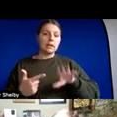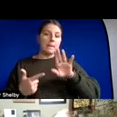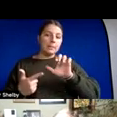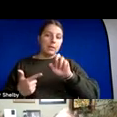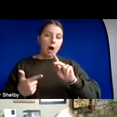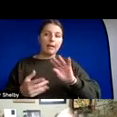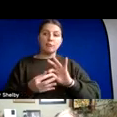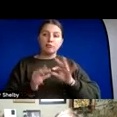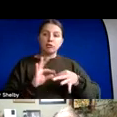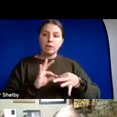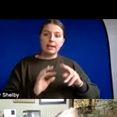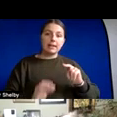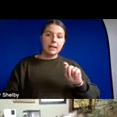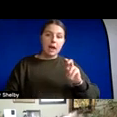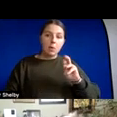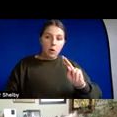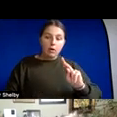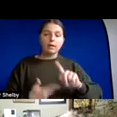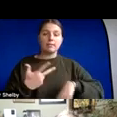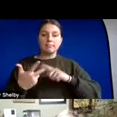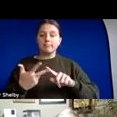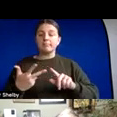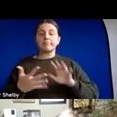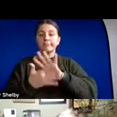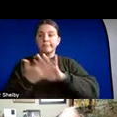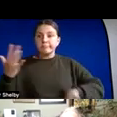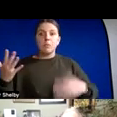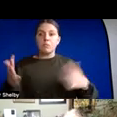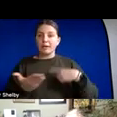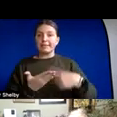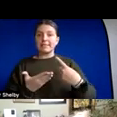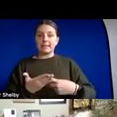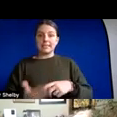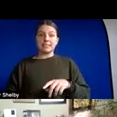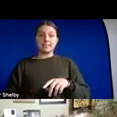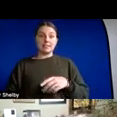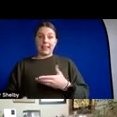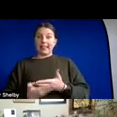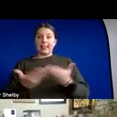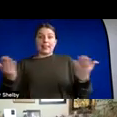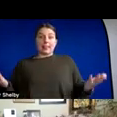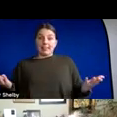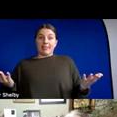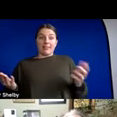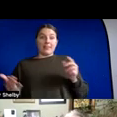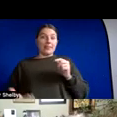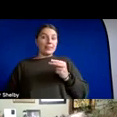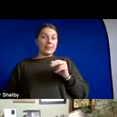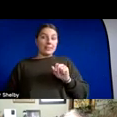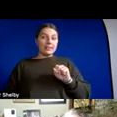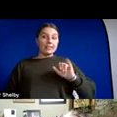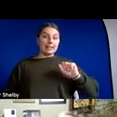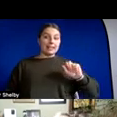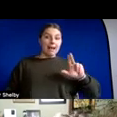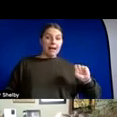algorithms and data this is us this is literally everything we say everything we do everything we write